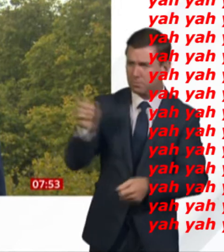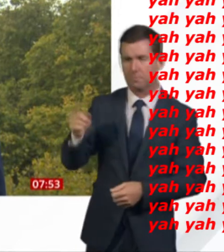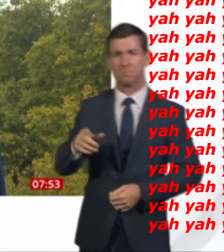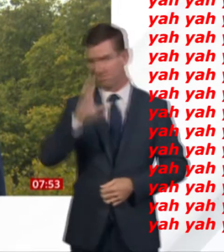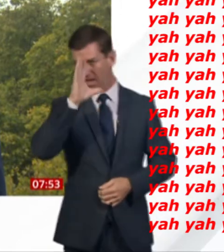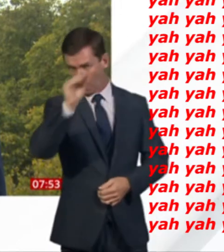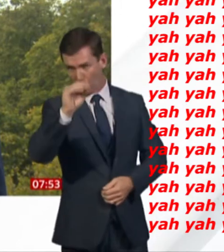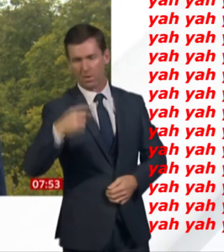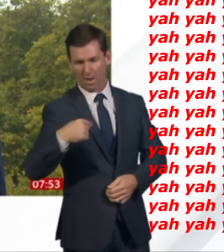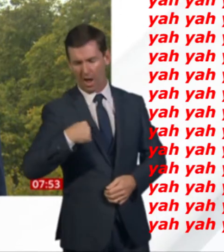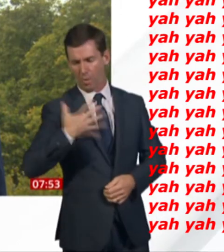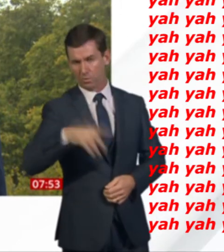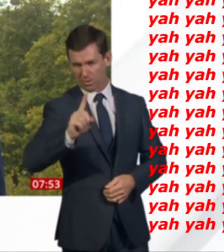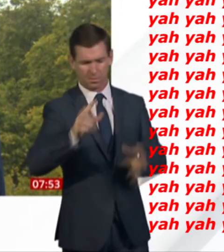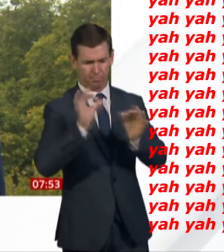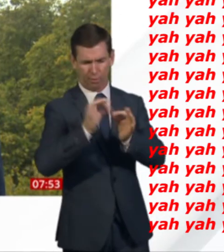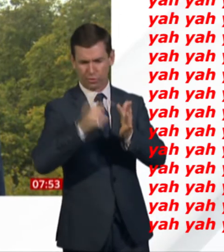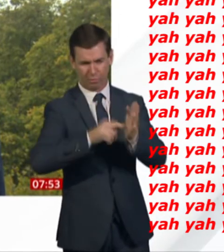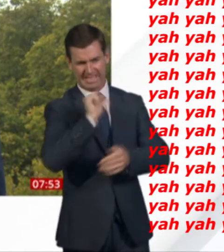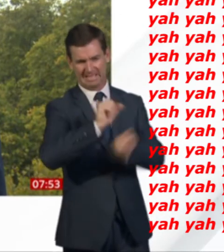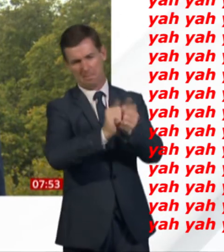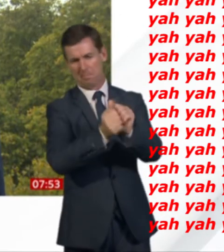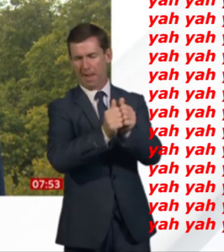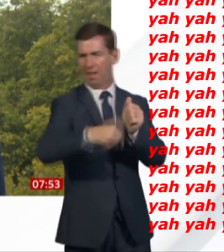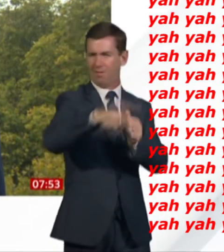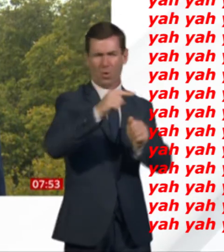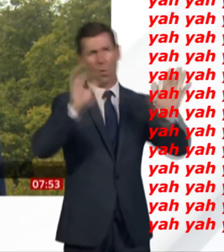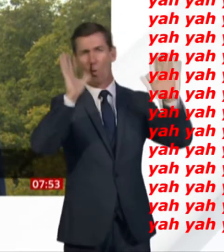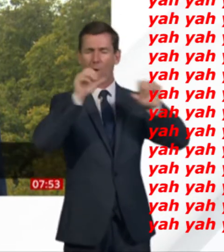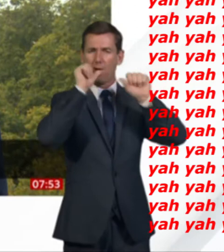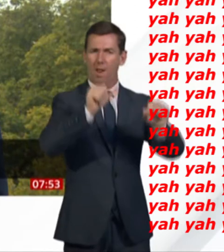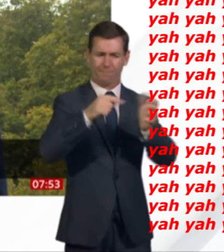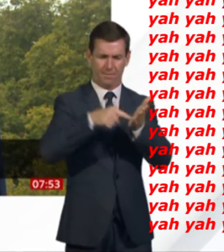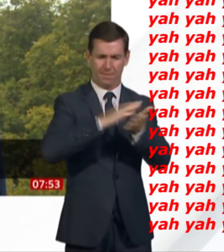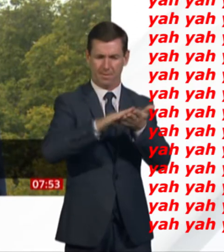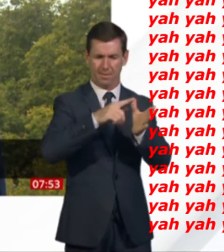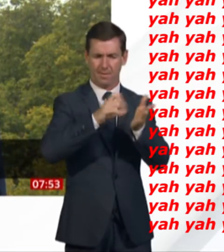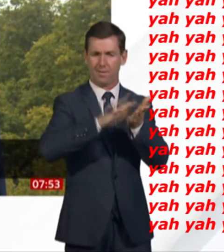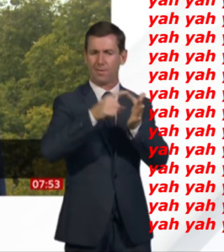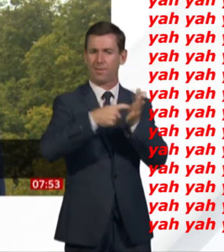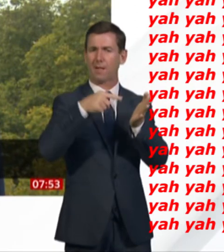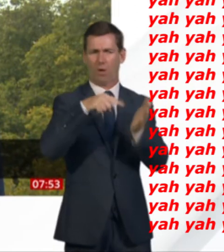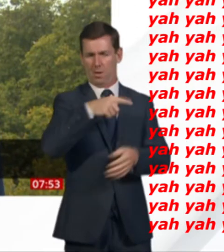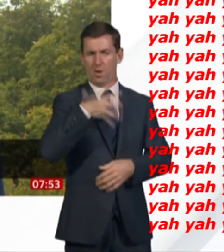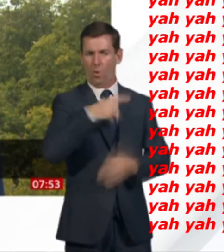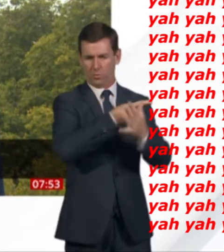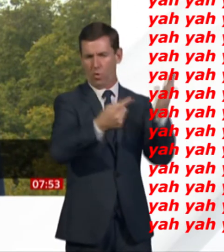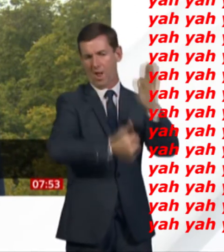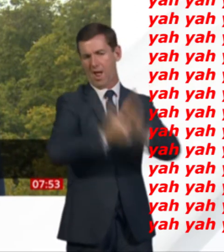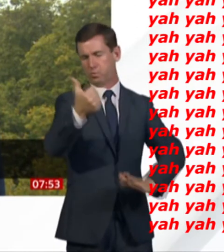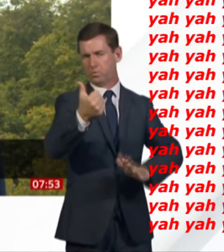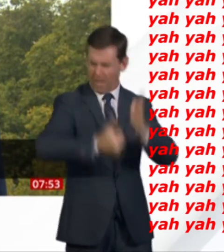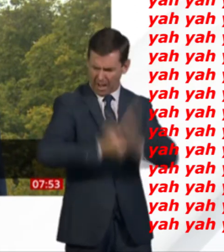Thatcherite mates out of Downing Street and out of power as soon as possible. I would like to see Boris Johnson gone by